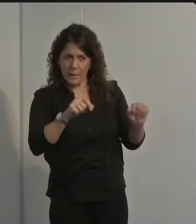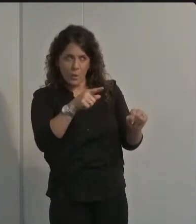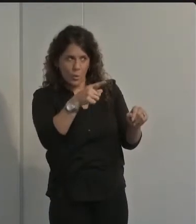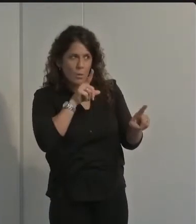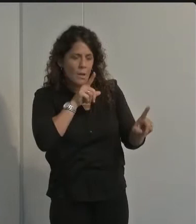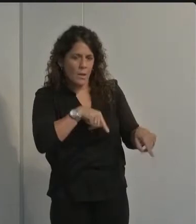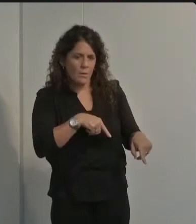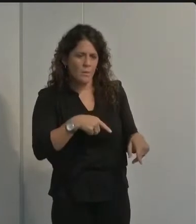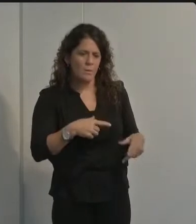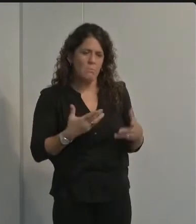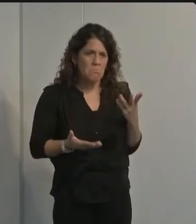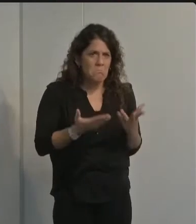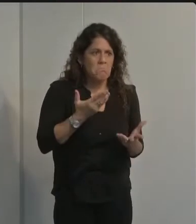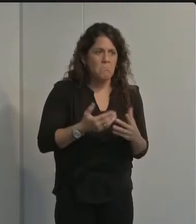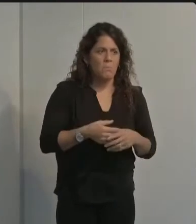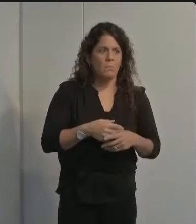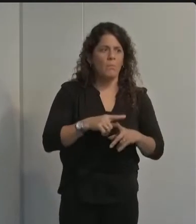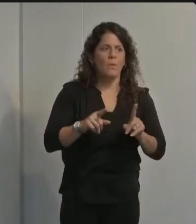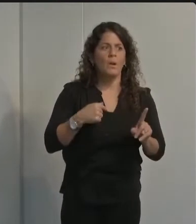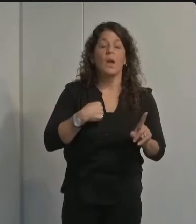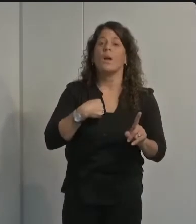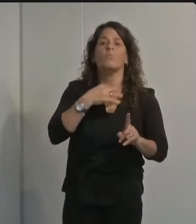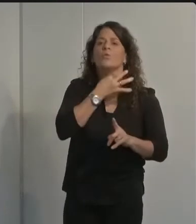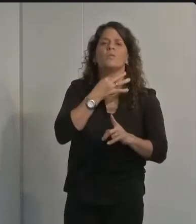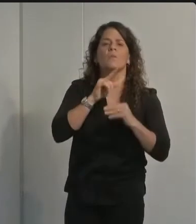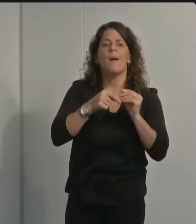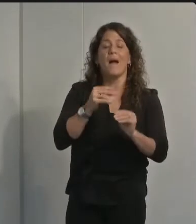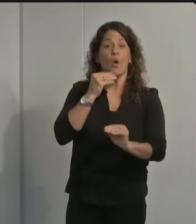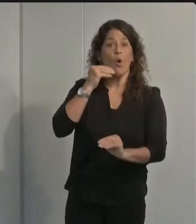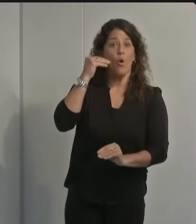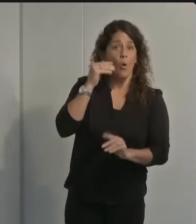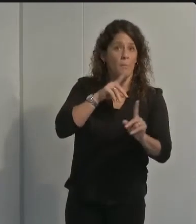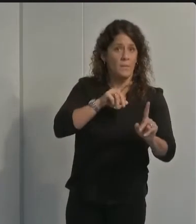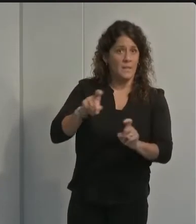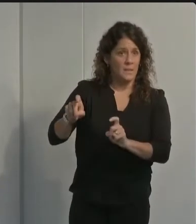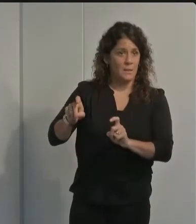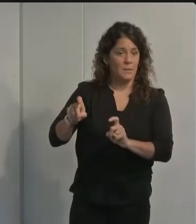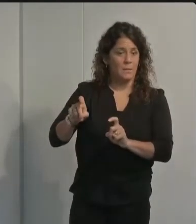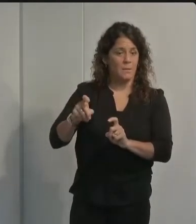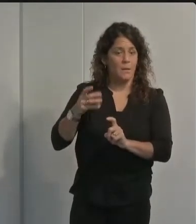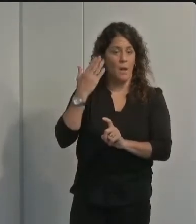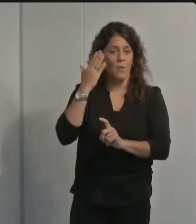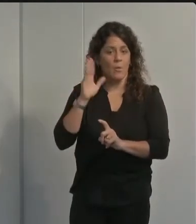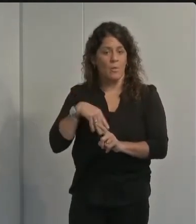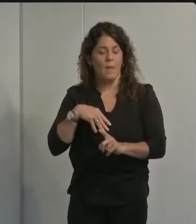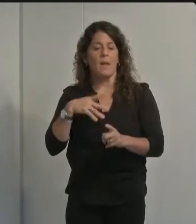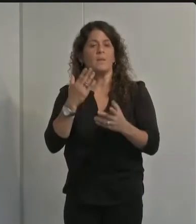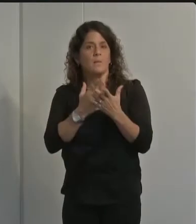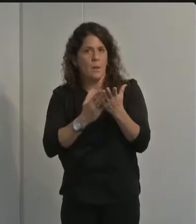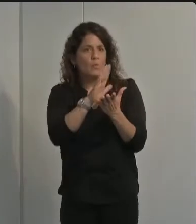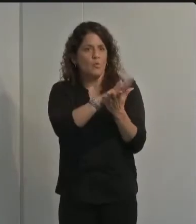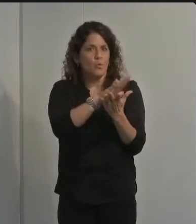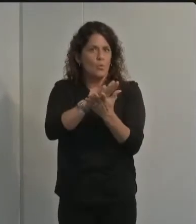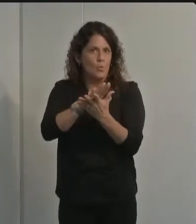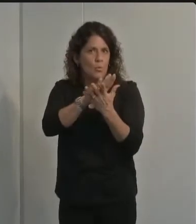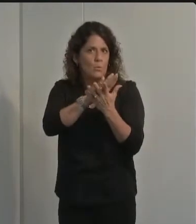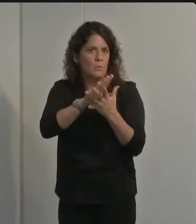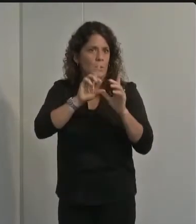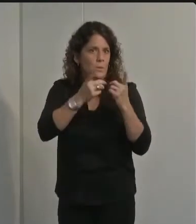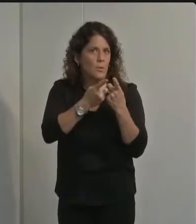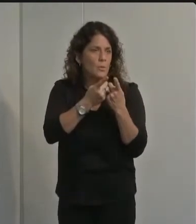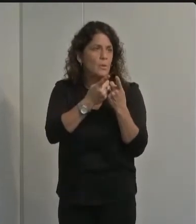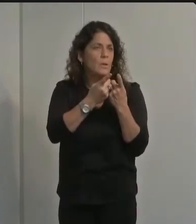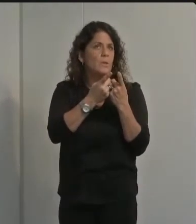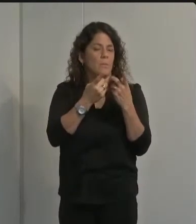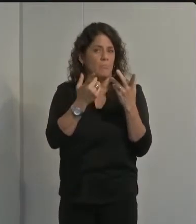um but um i was wondering about at-home testing for covid um i know a lot of teachers in school districts now are getting contracts with labs